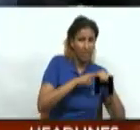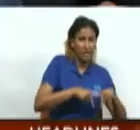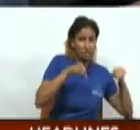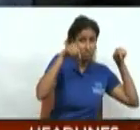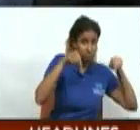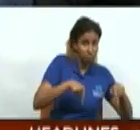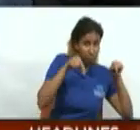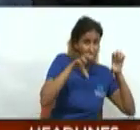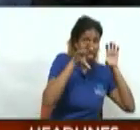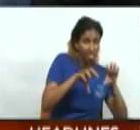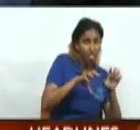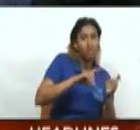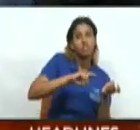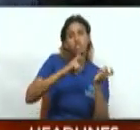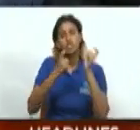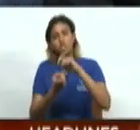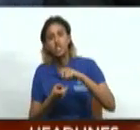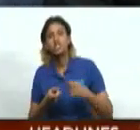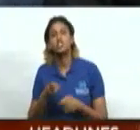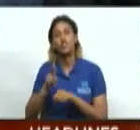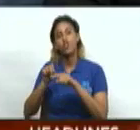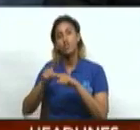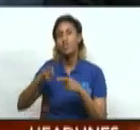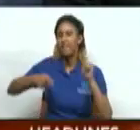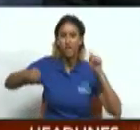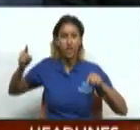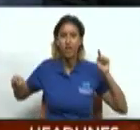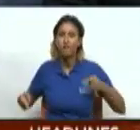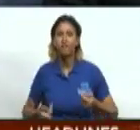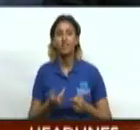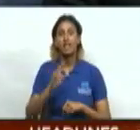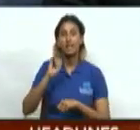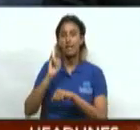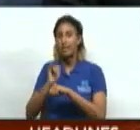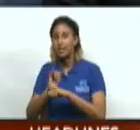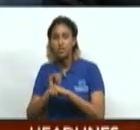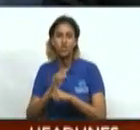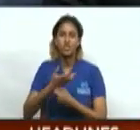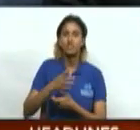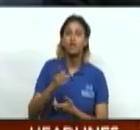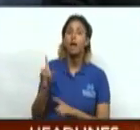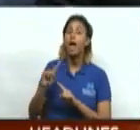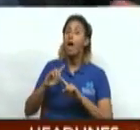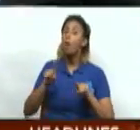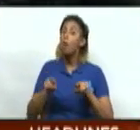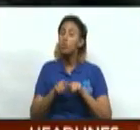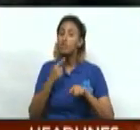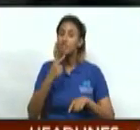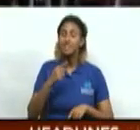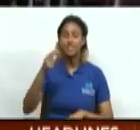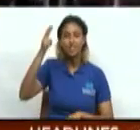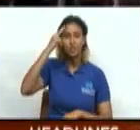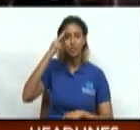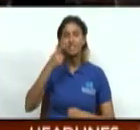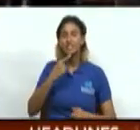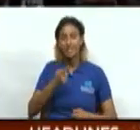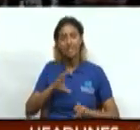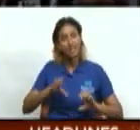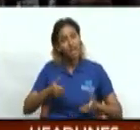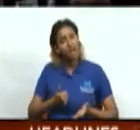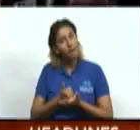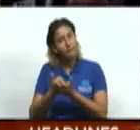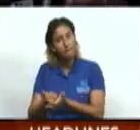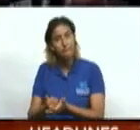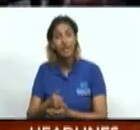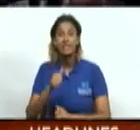diversification. And noting that the effects of climate change are prevalent, he says the Saudis have offered a helping hand. With 10 days